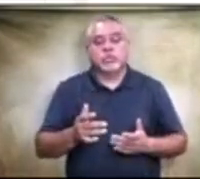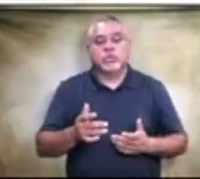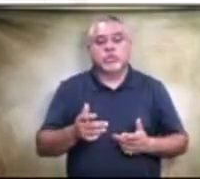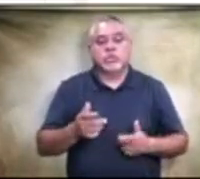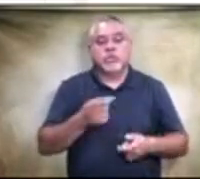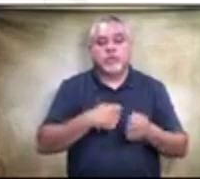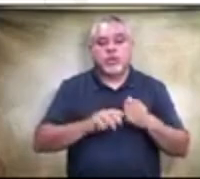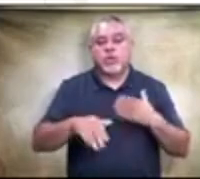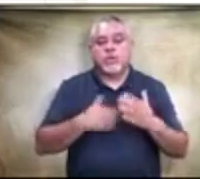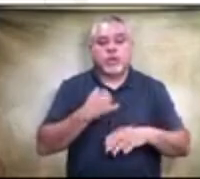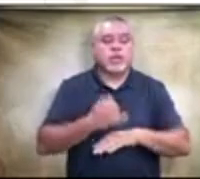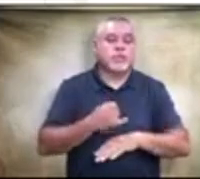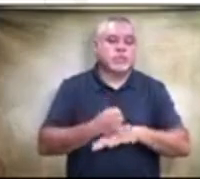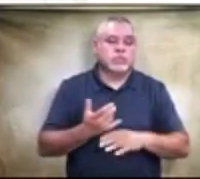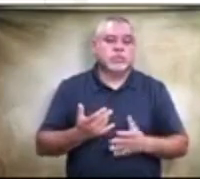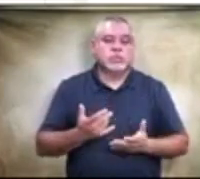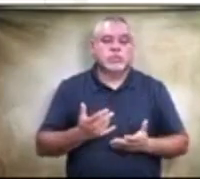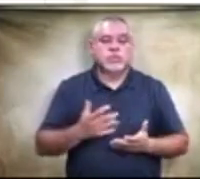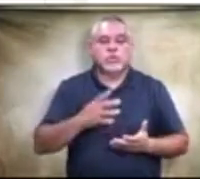our campuses was refreshed.